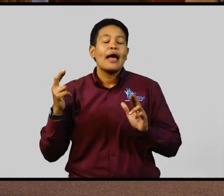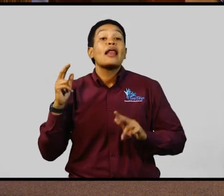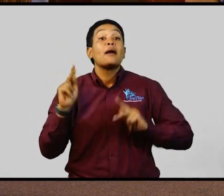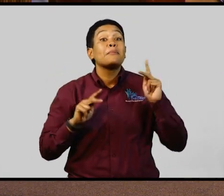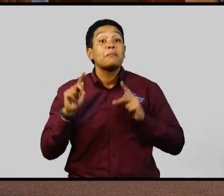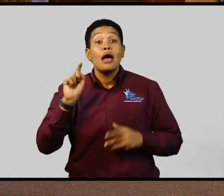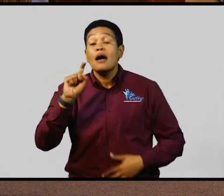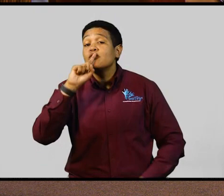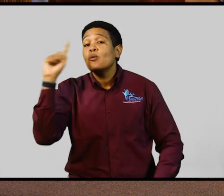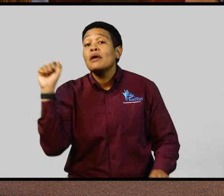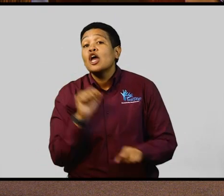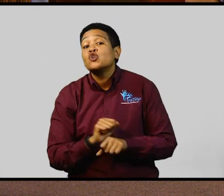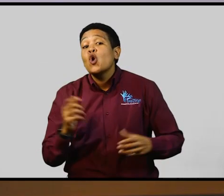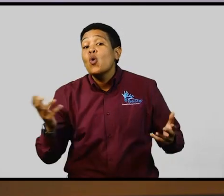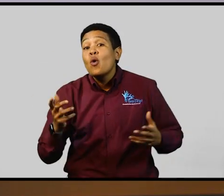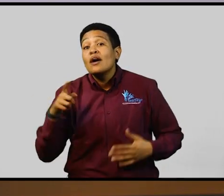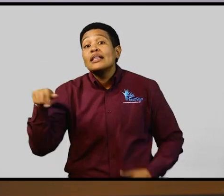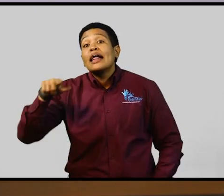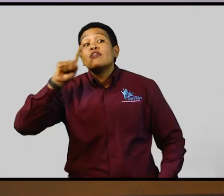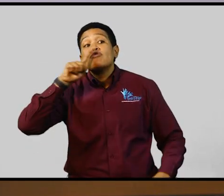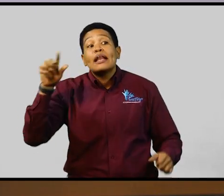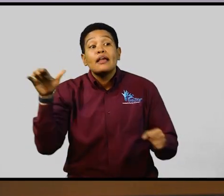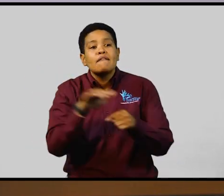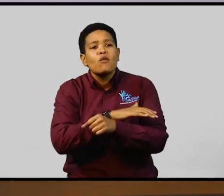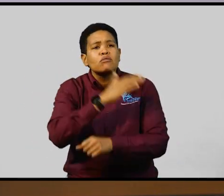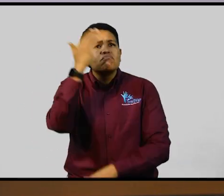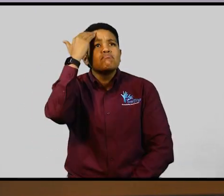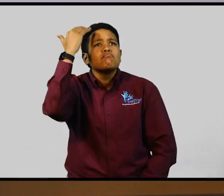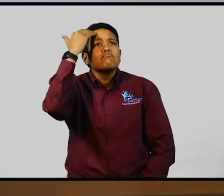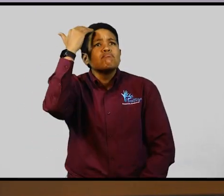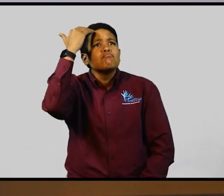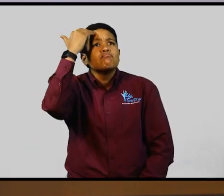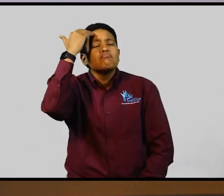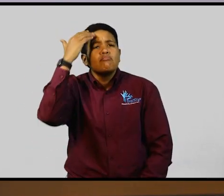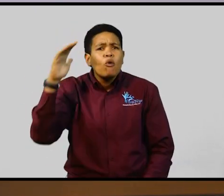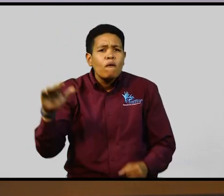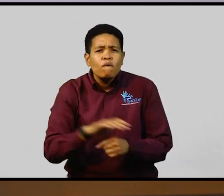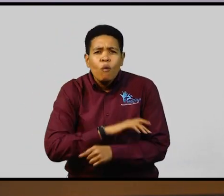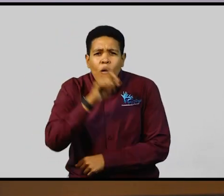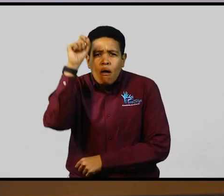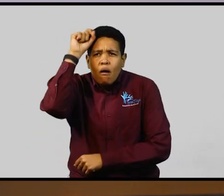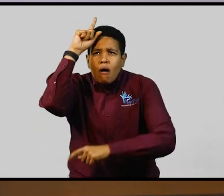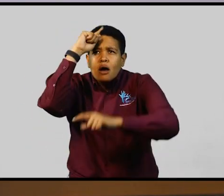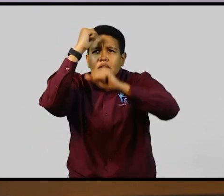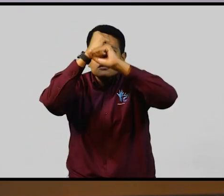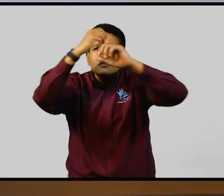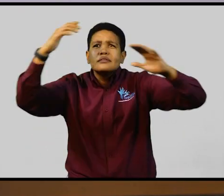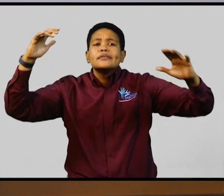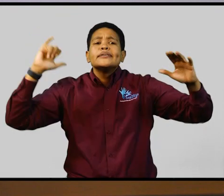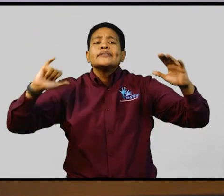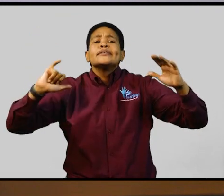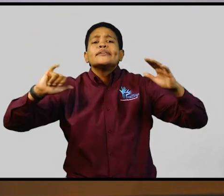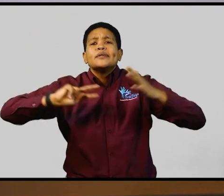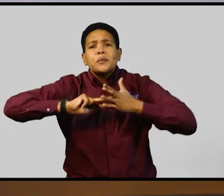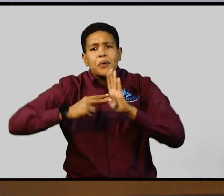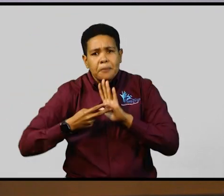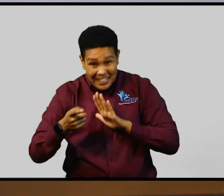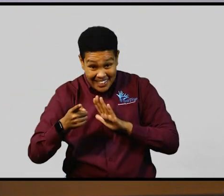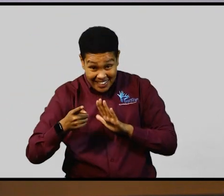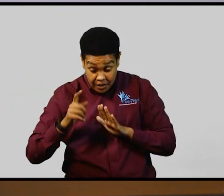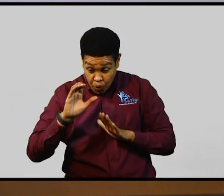have to make sure that they are fully open, that they get a full understanding of the